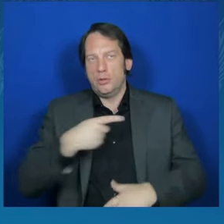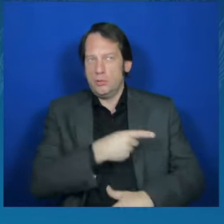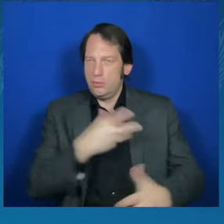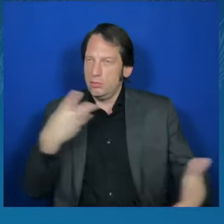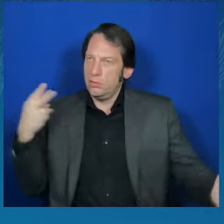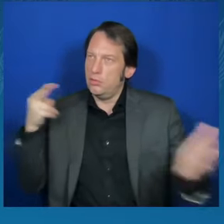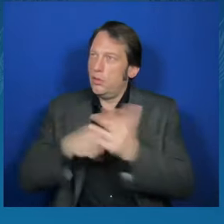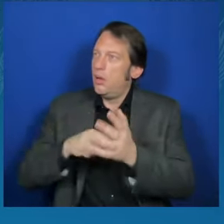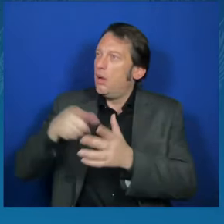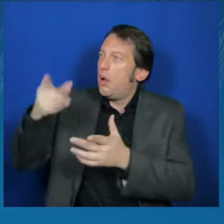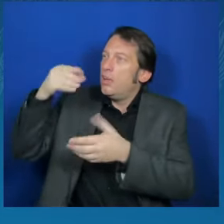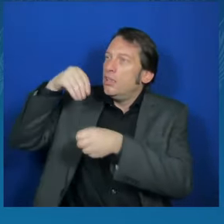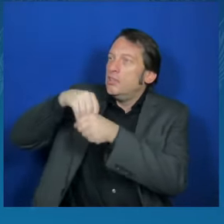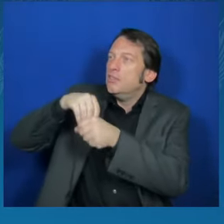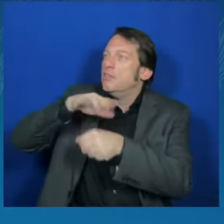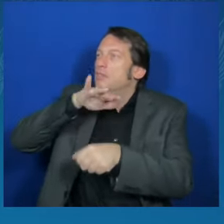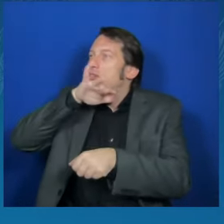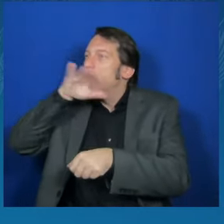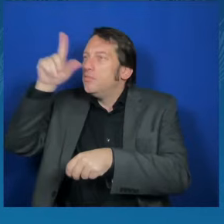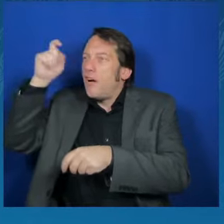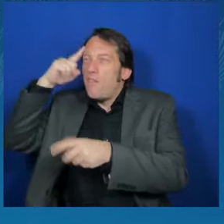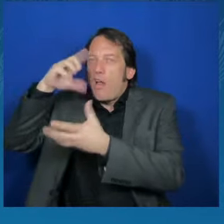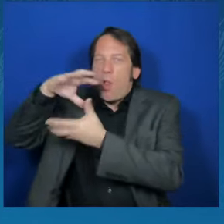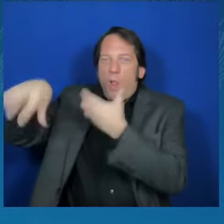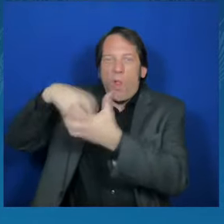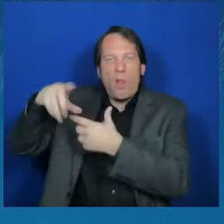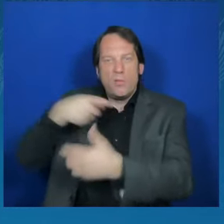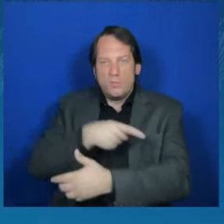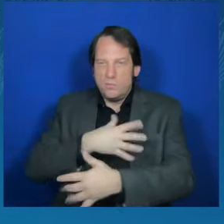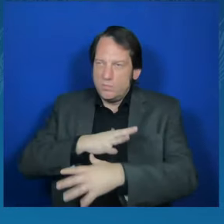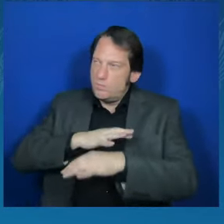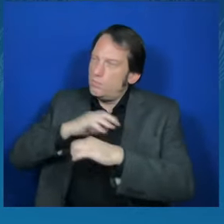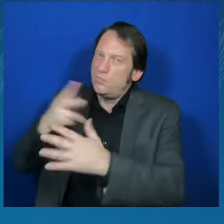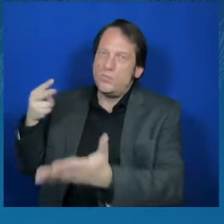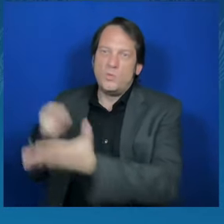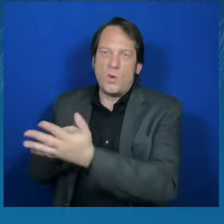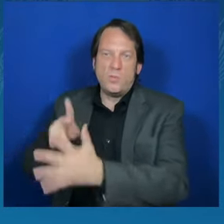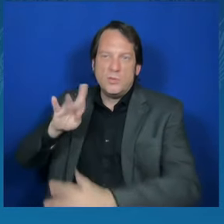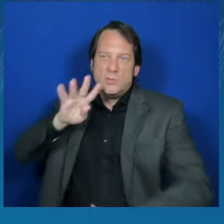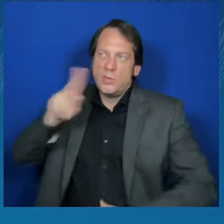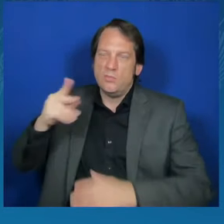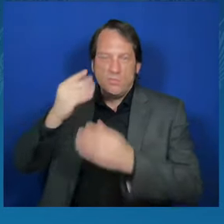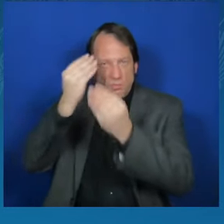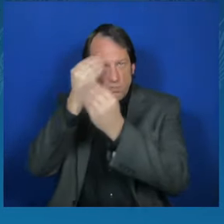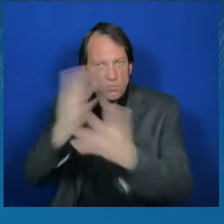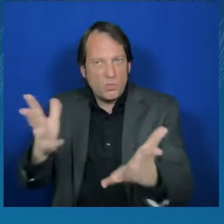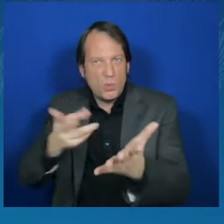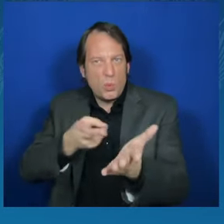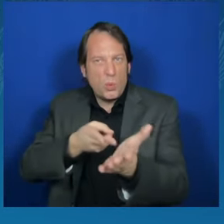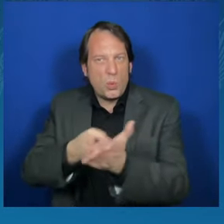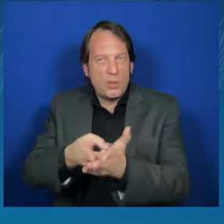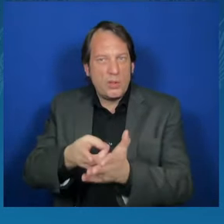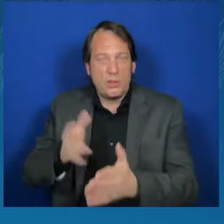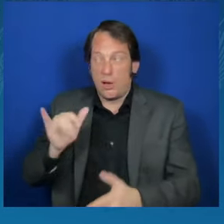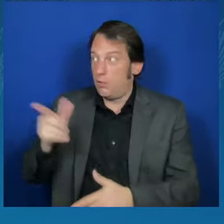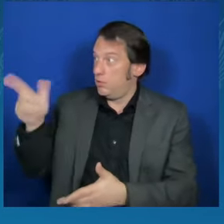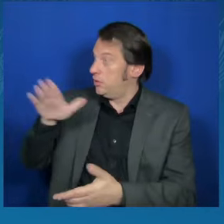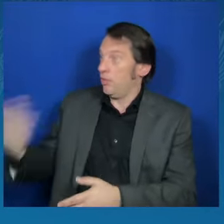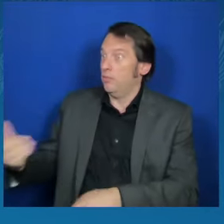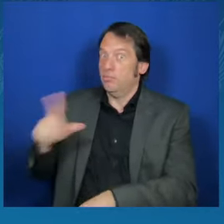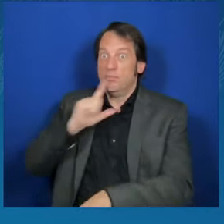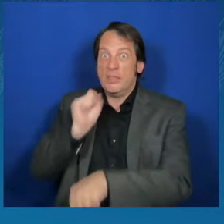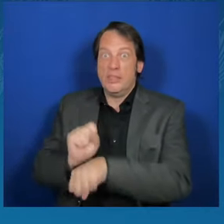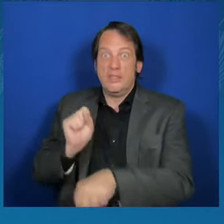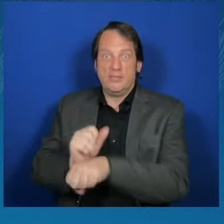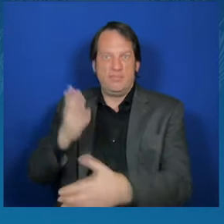reports of his death are further proof of Putin's brutality. It reminds us why our support for Ukraine is